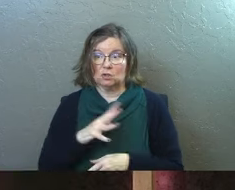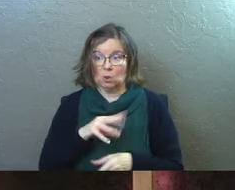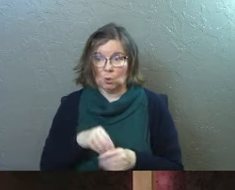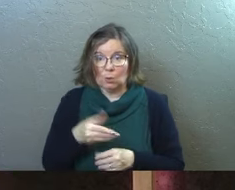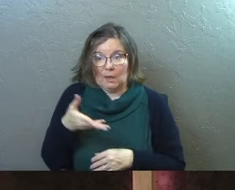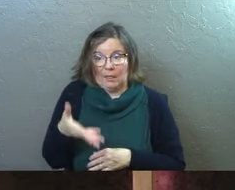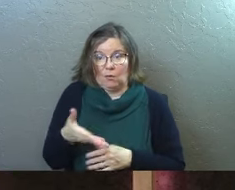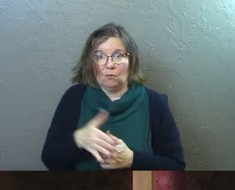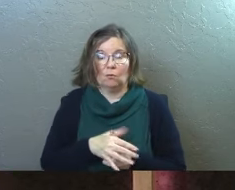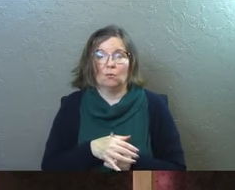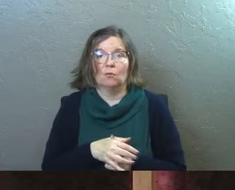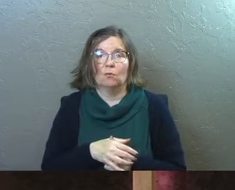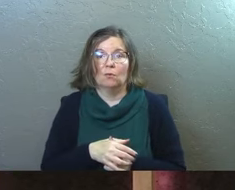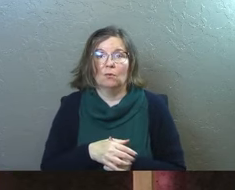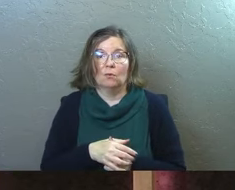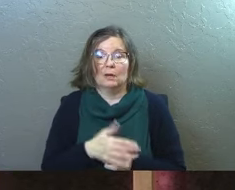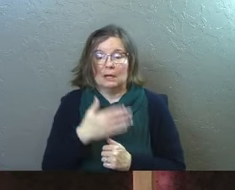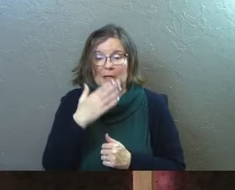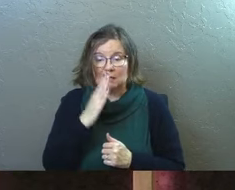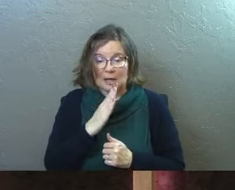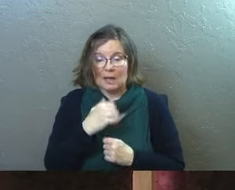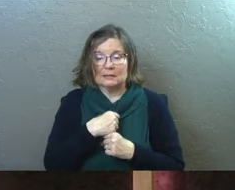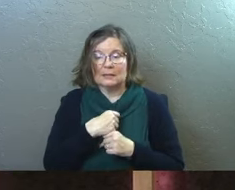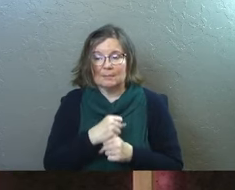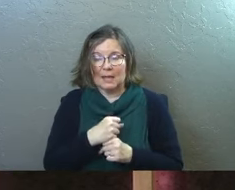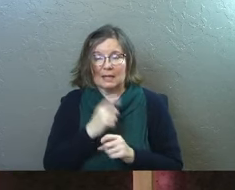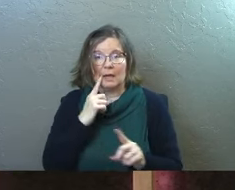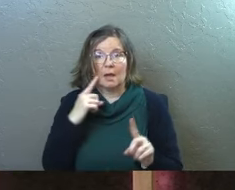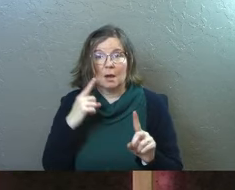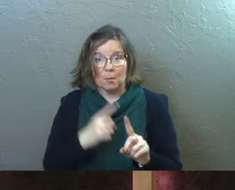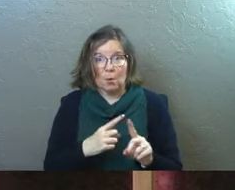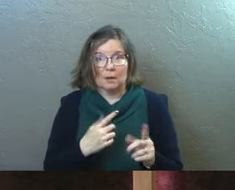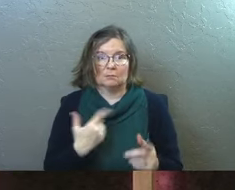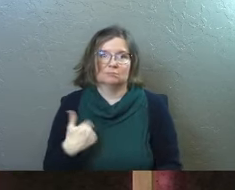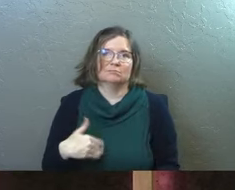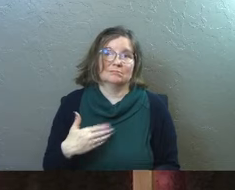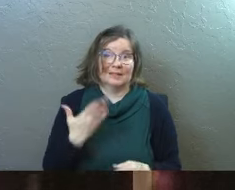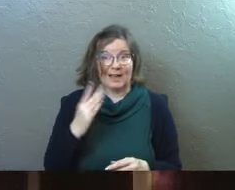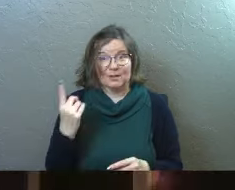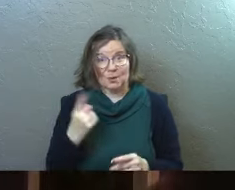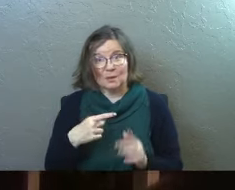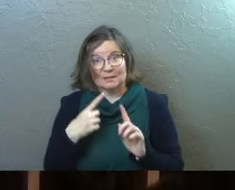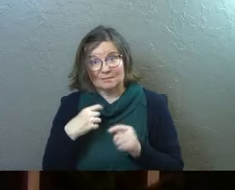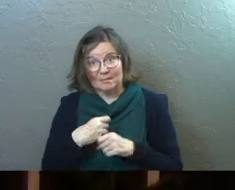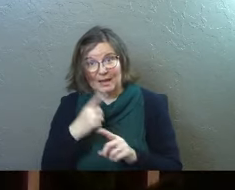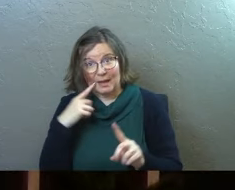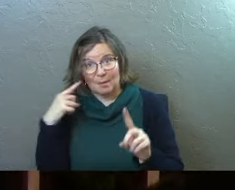included there. God's making a point. Isn't God always making a point?